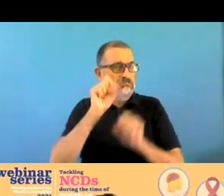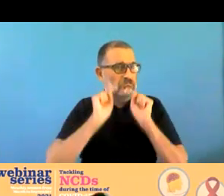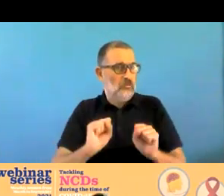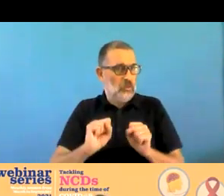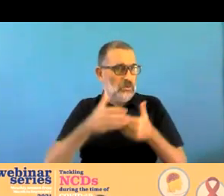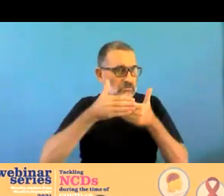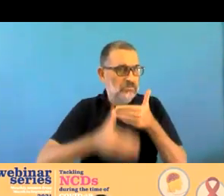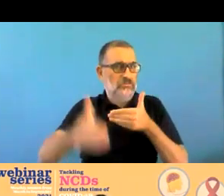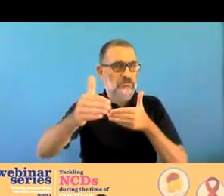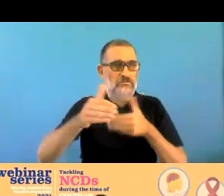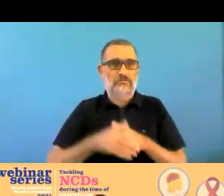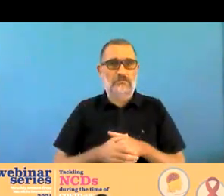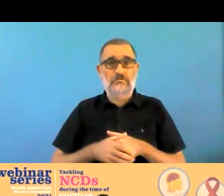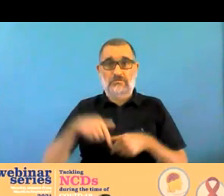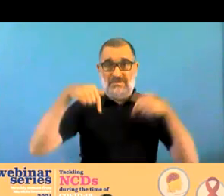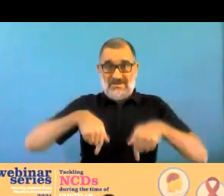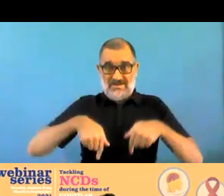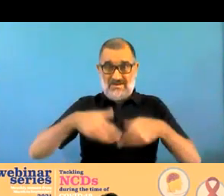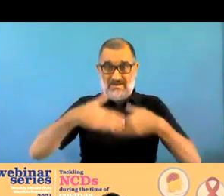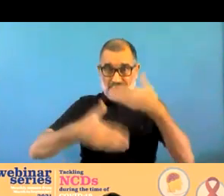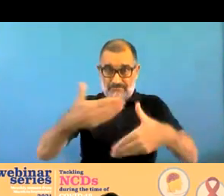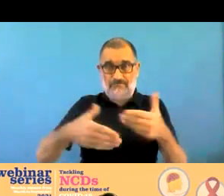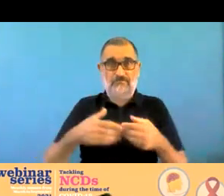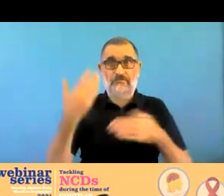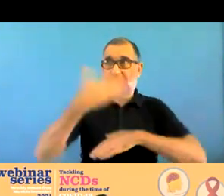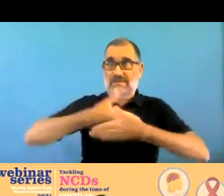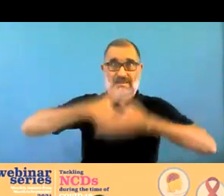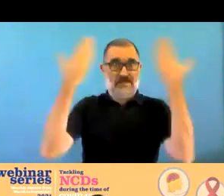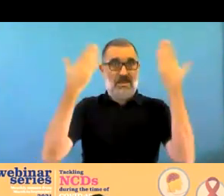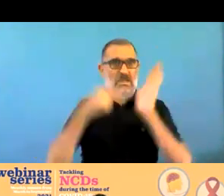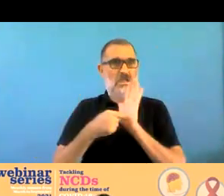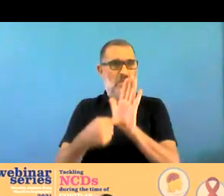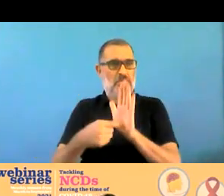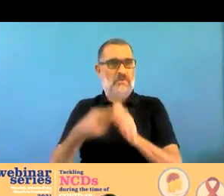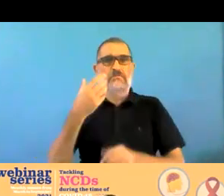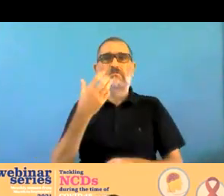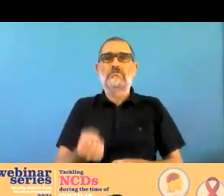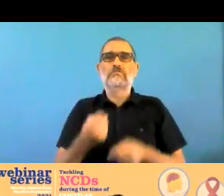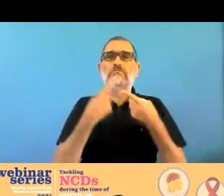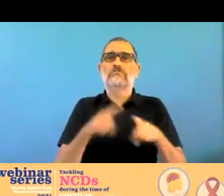19 on the population and at large anxiety depression